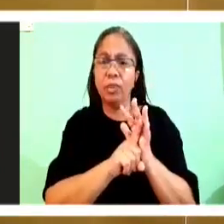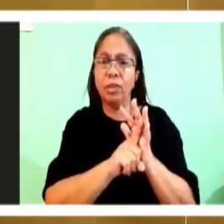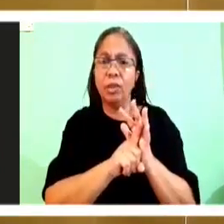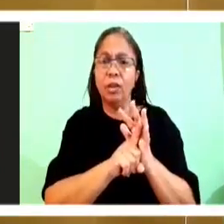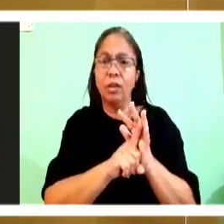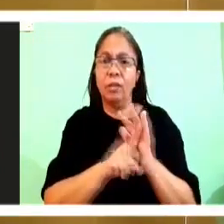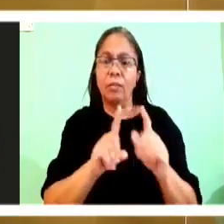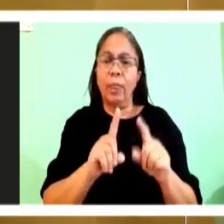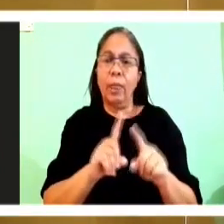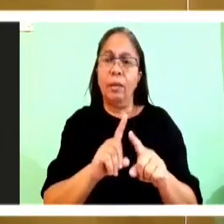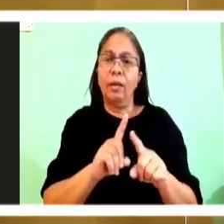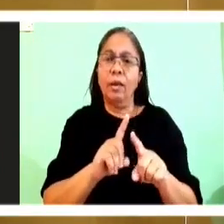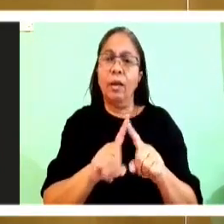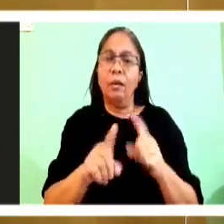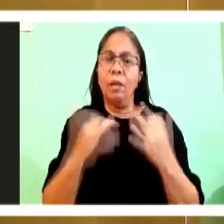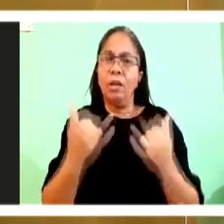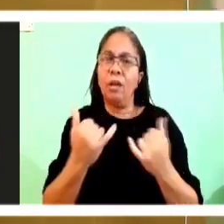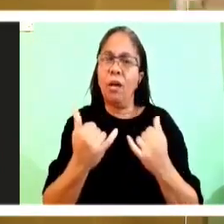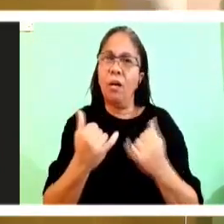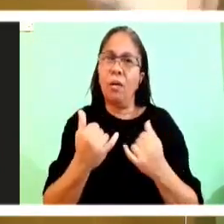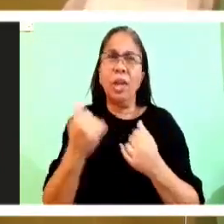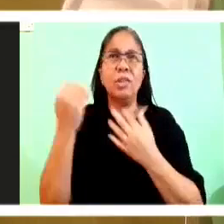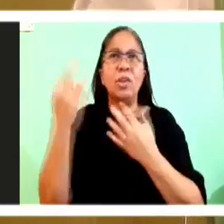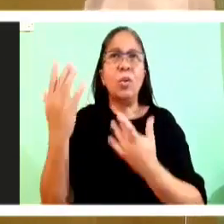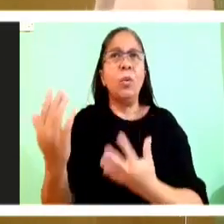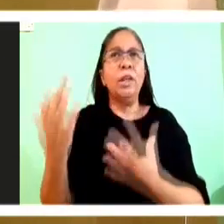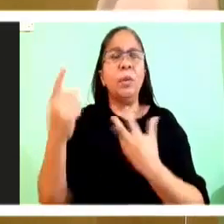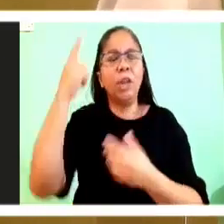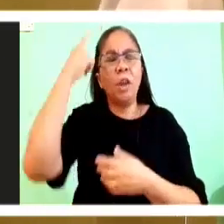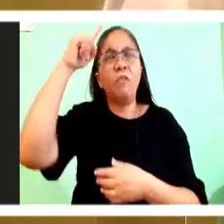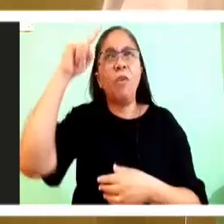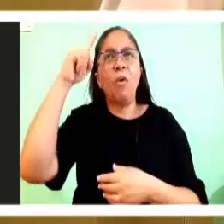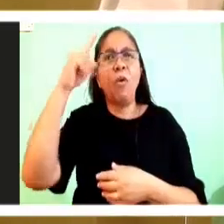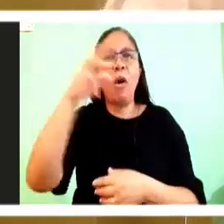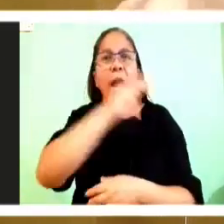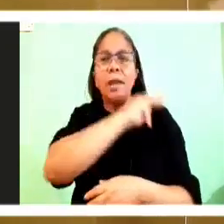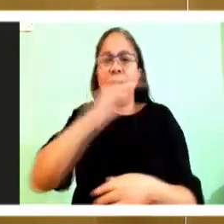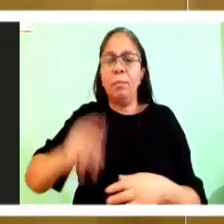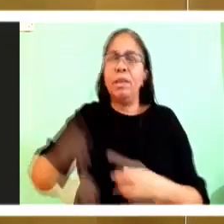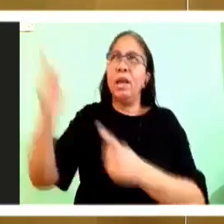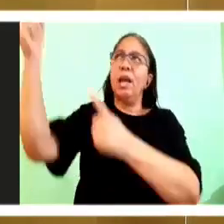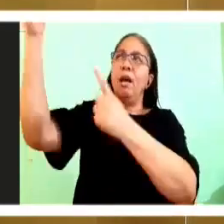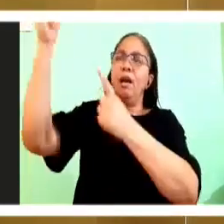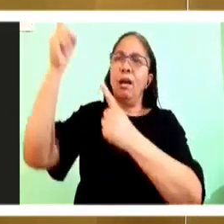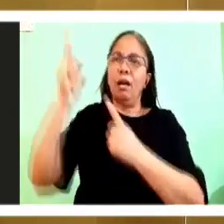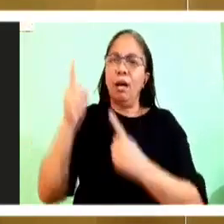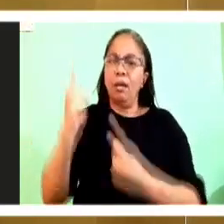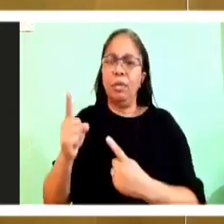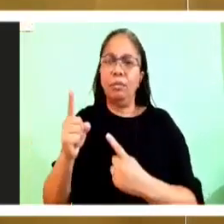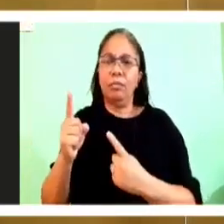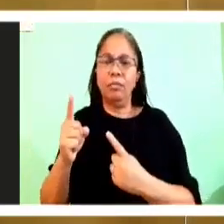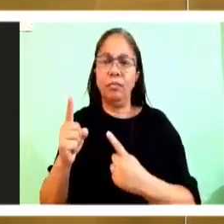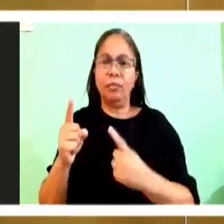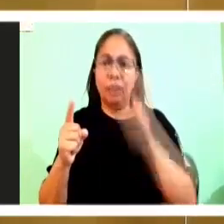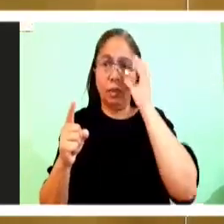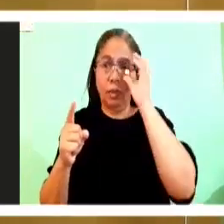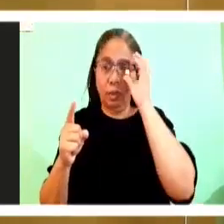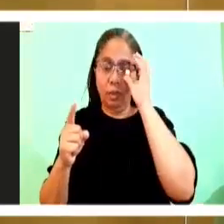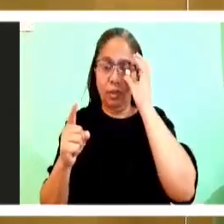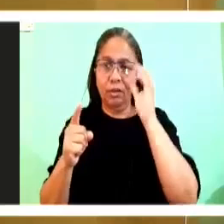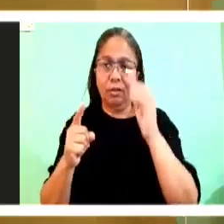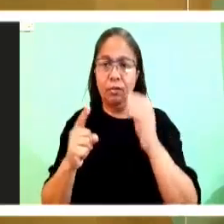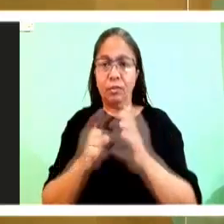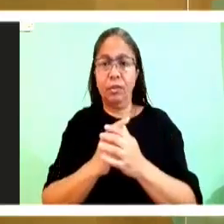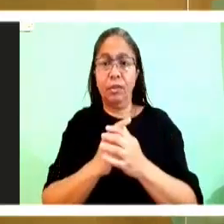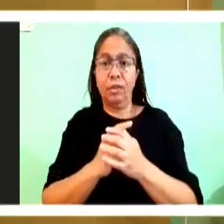for the coming Messiah. Because if we take John's Gospel now and transpose it on top of this